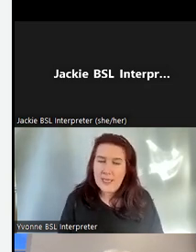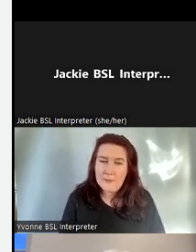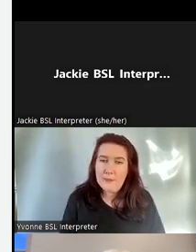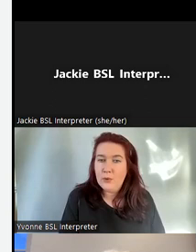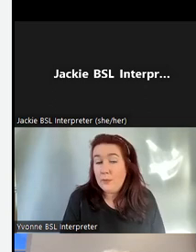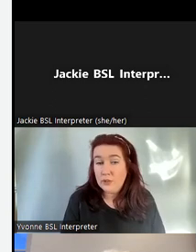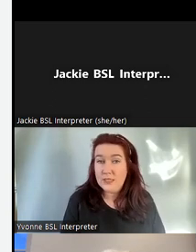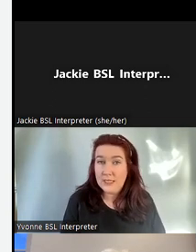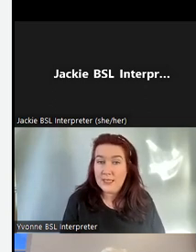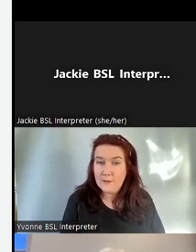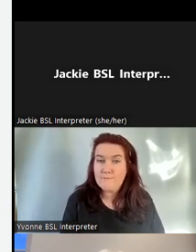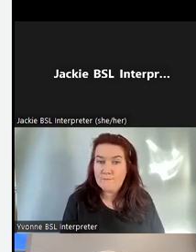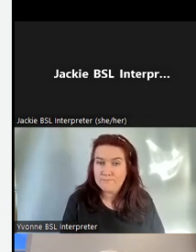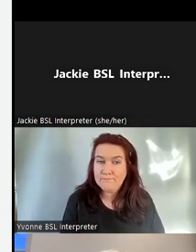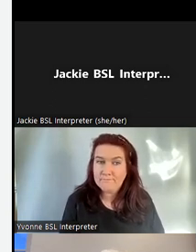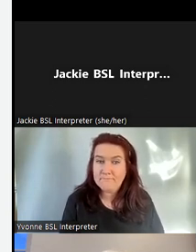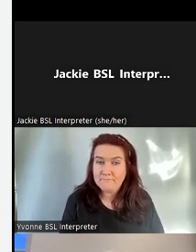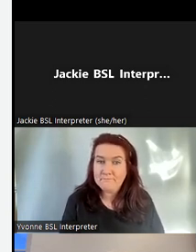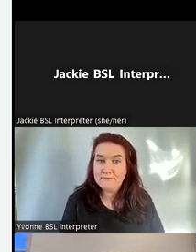and people can purchase things there.